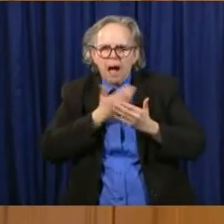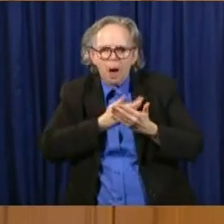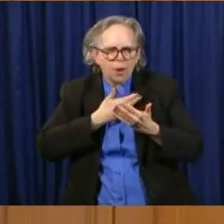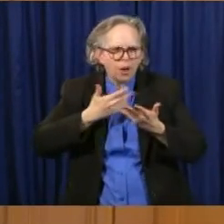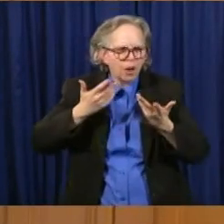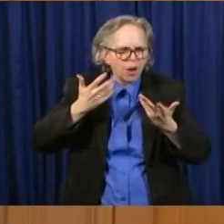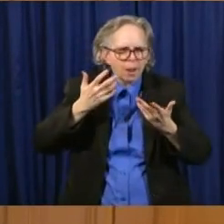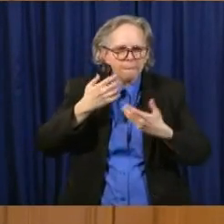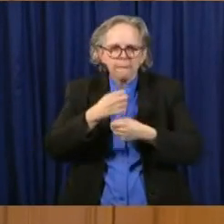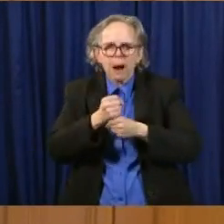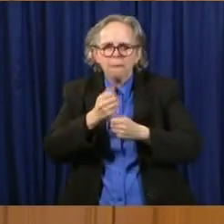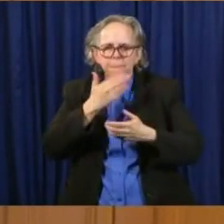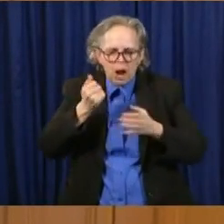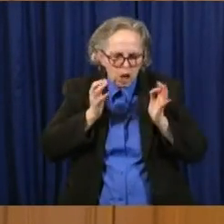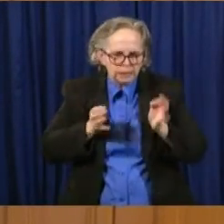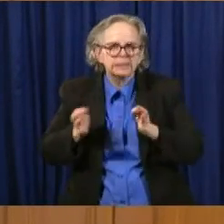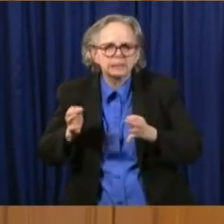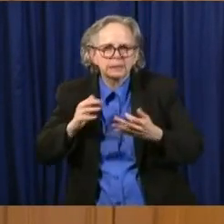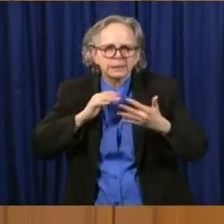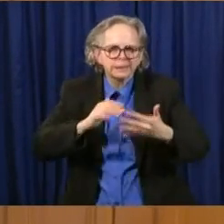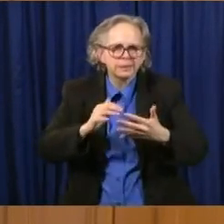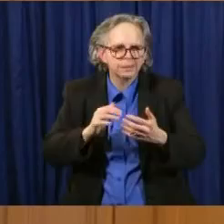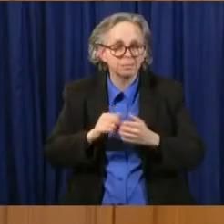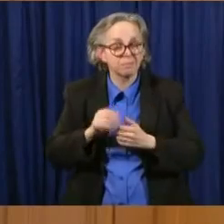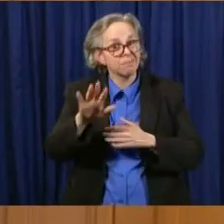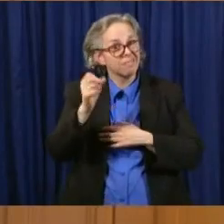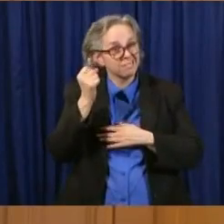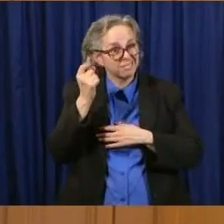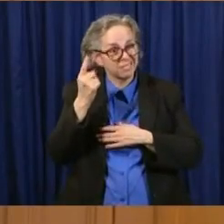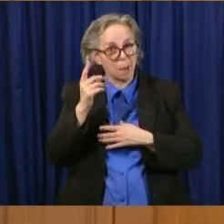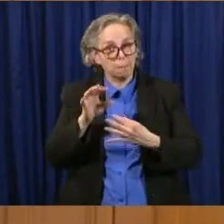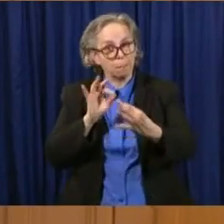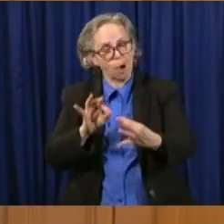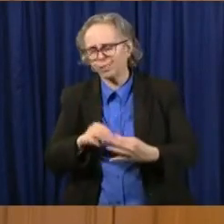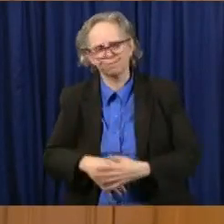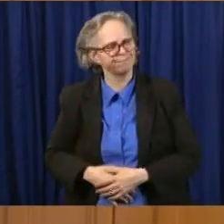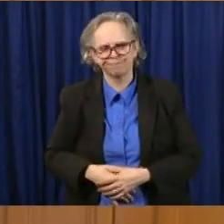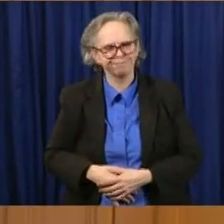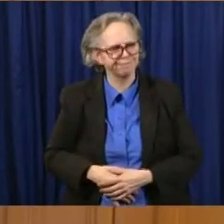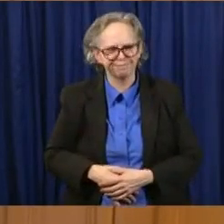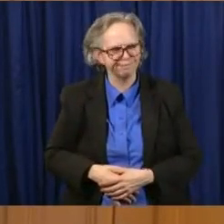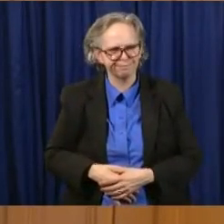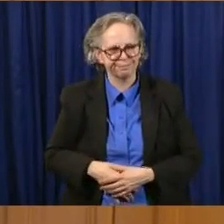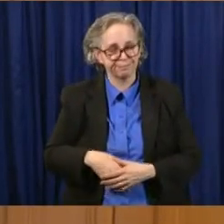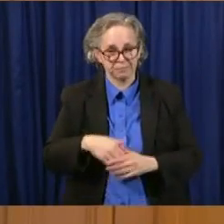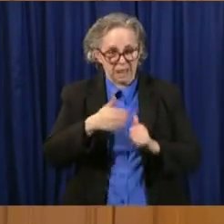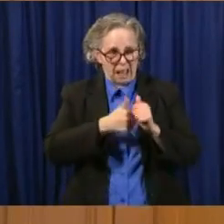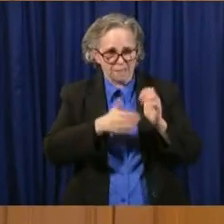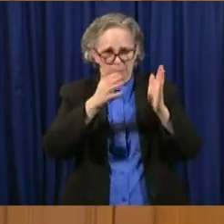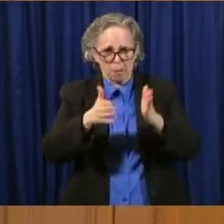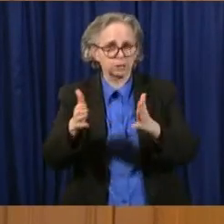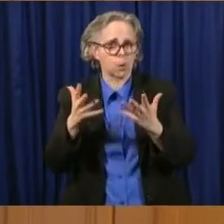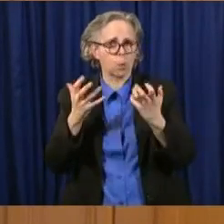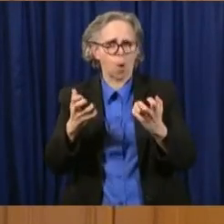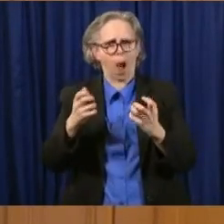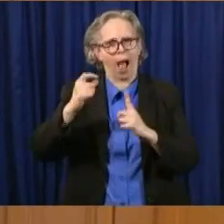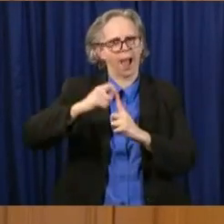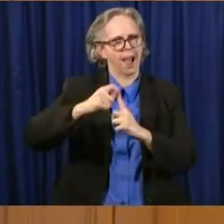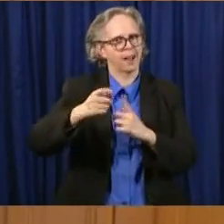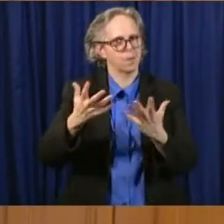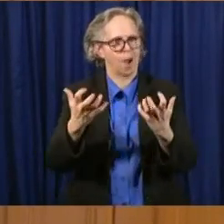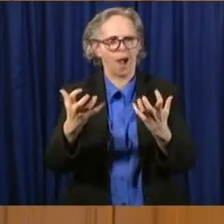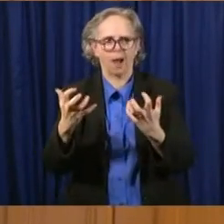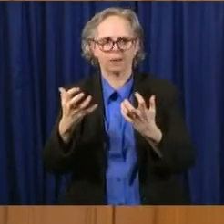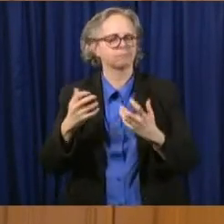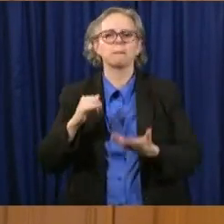obviously, our dream would be that we could test everyone. But that's just not a reality. There's no one around this country who has enough tests